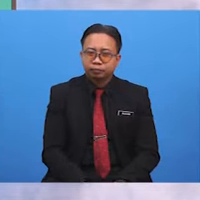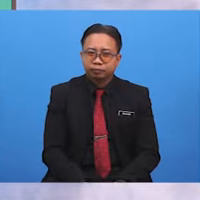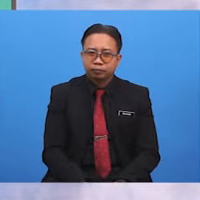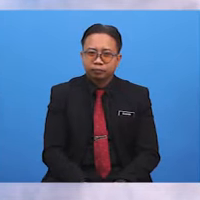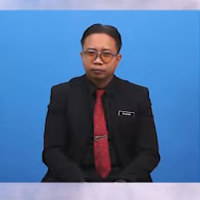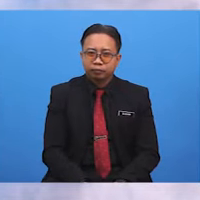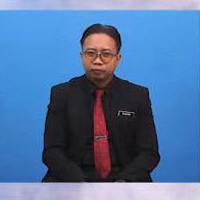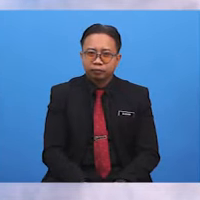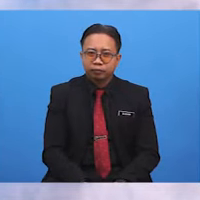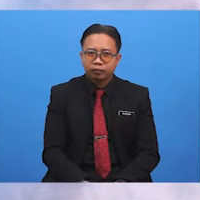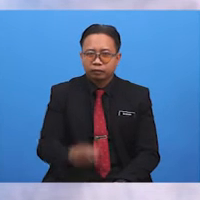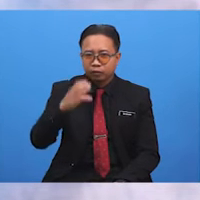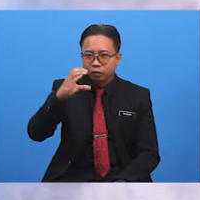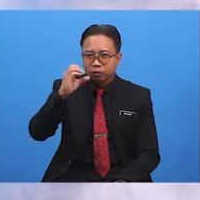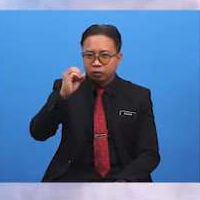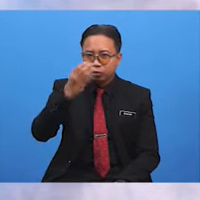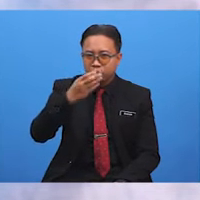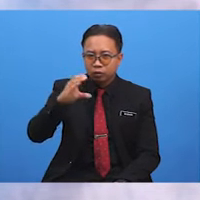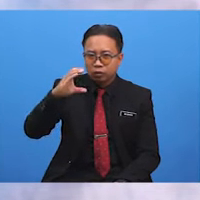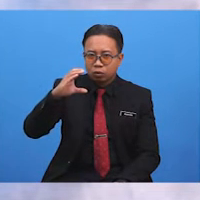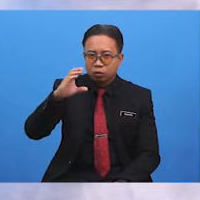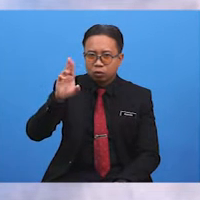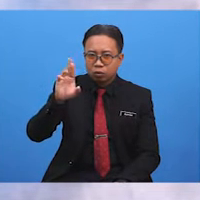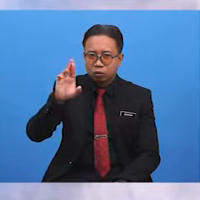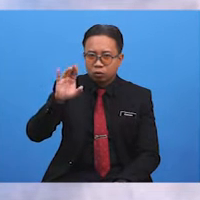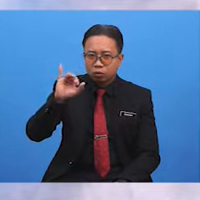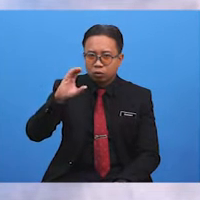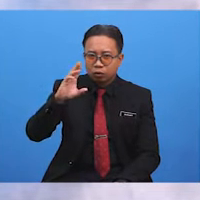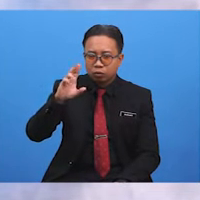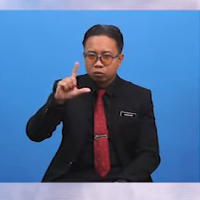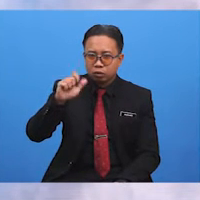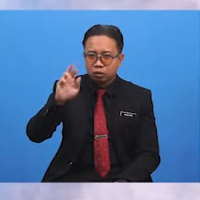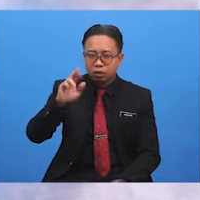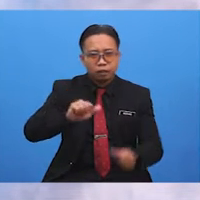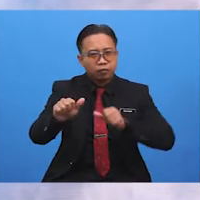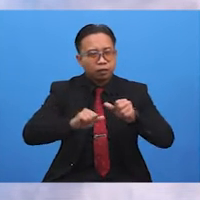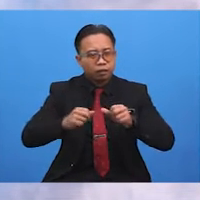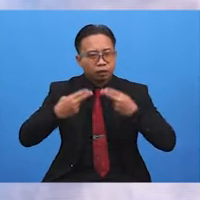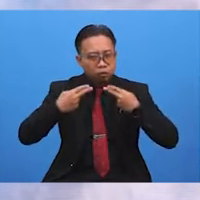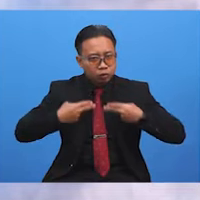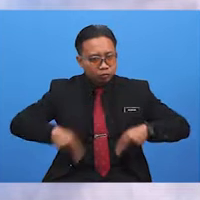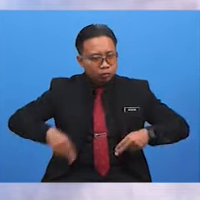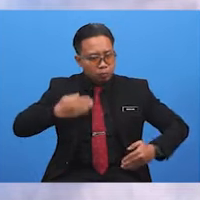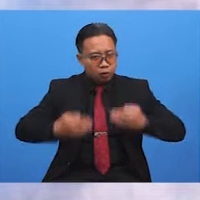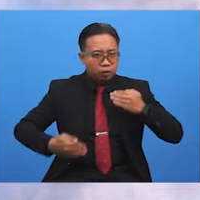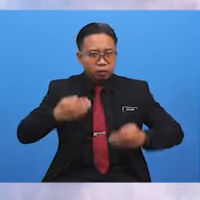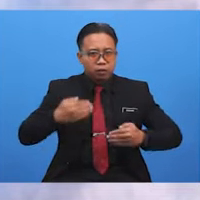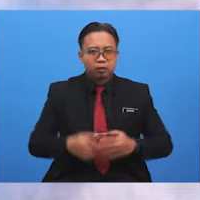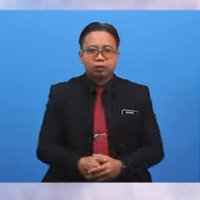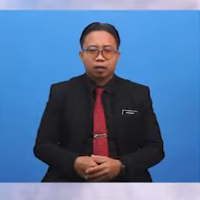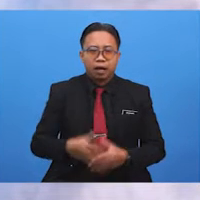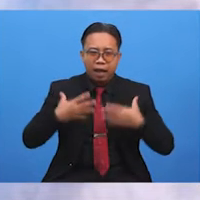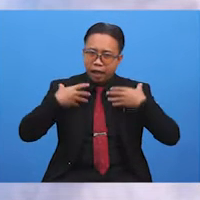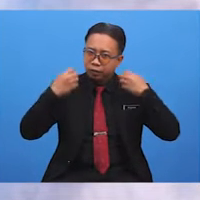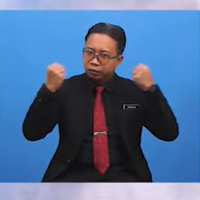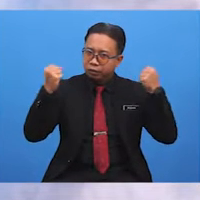Co-curricular activities Uniform body Help